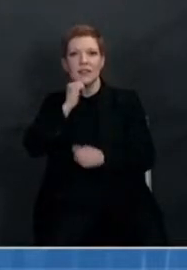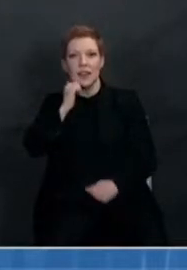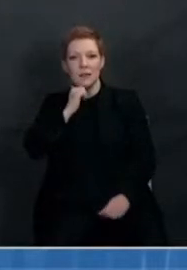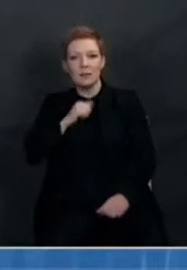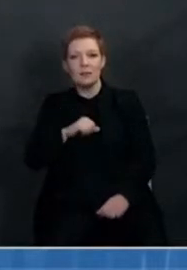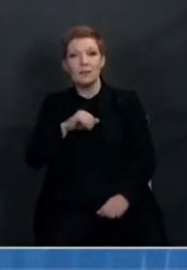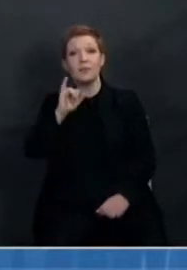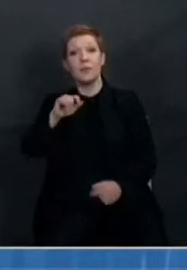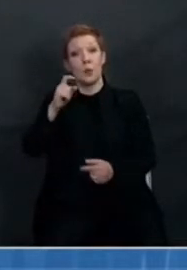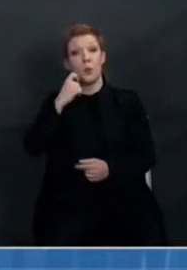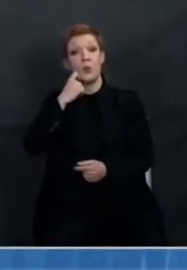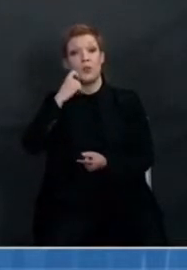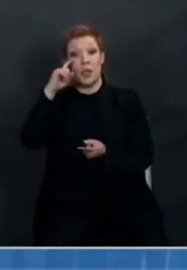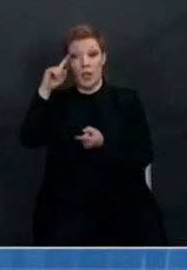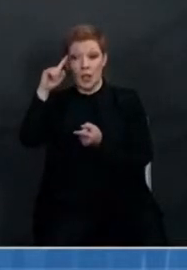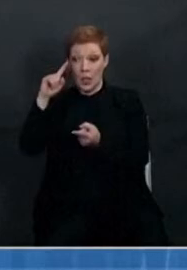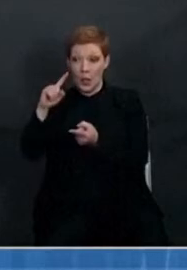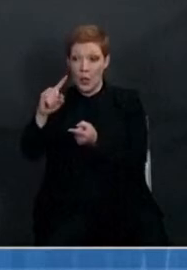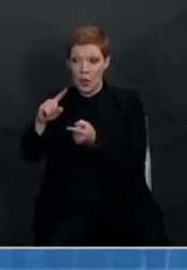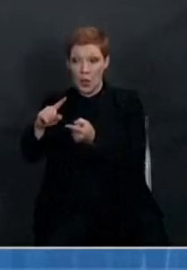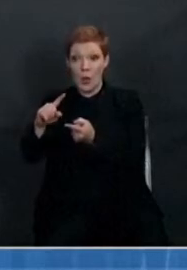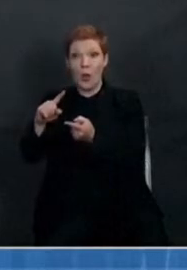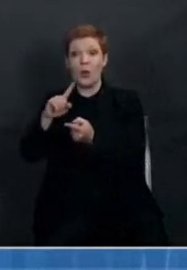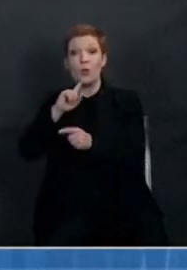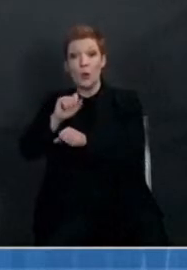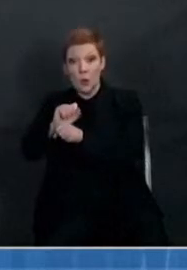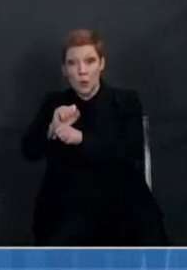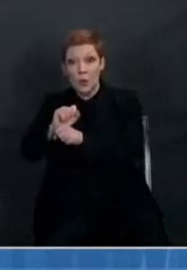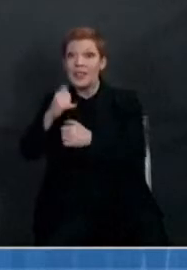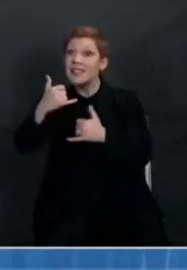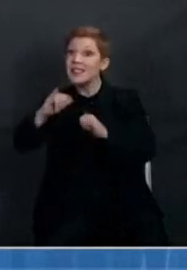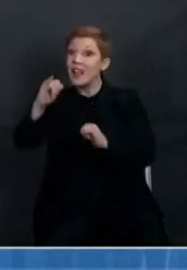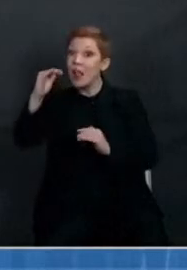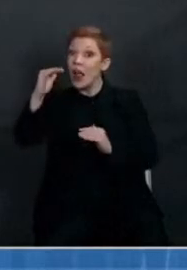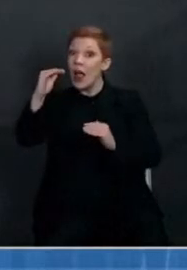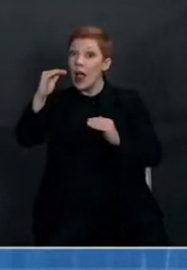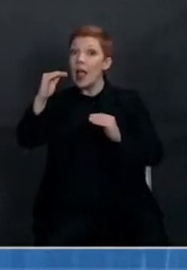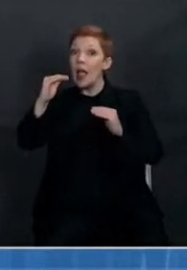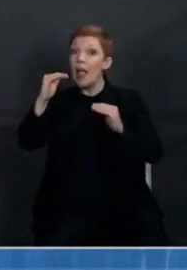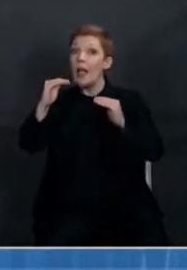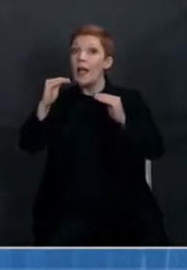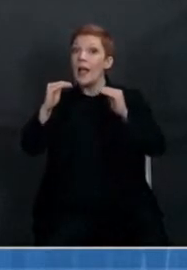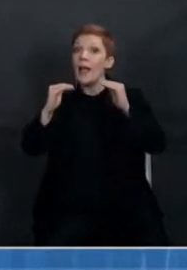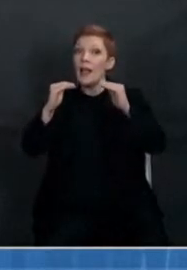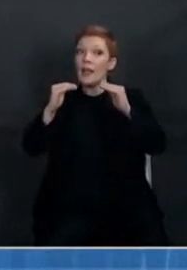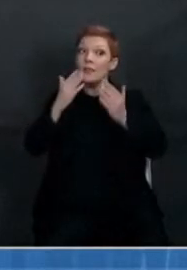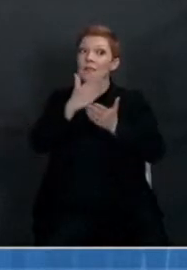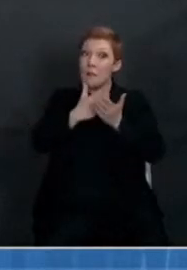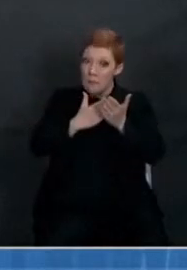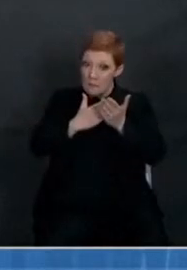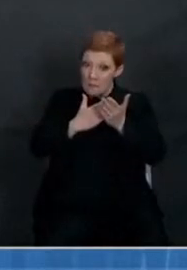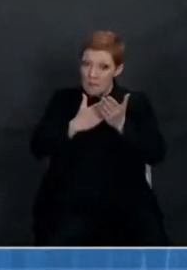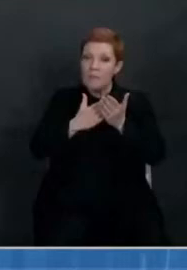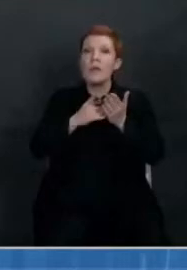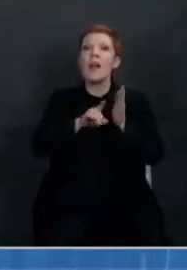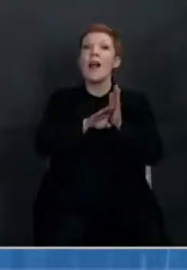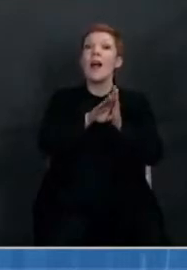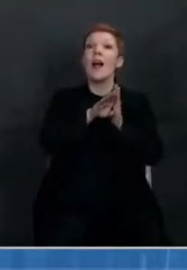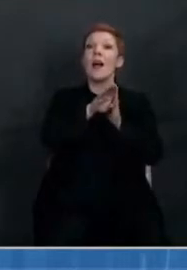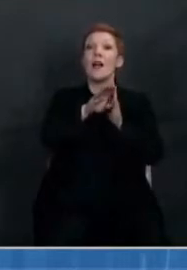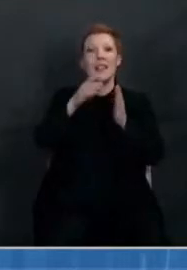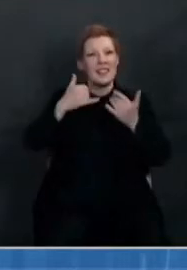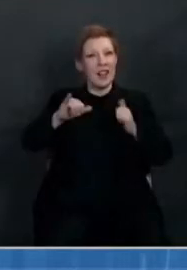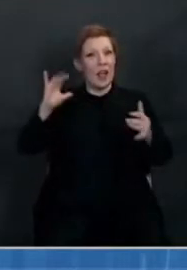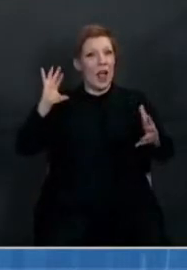and hospital admissions are encouraging, they are counterbalanced by the stark reality that in January, we recorded the highest